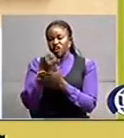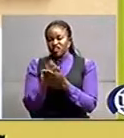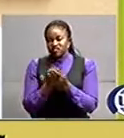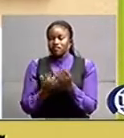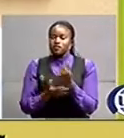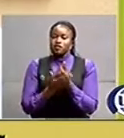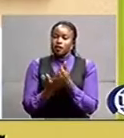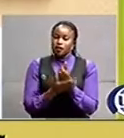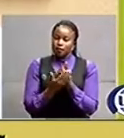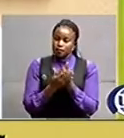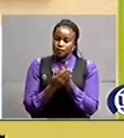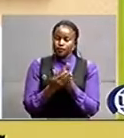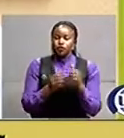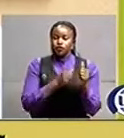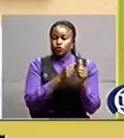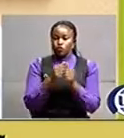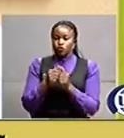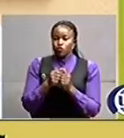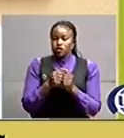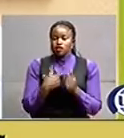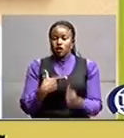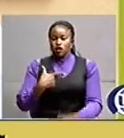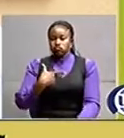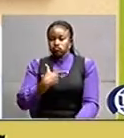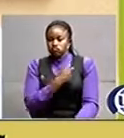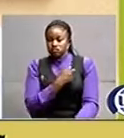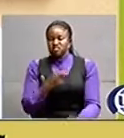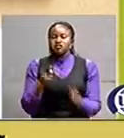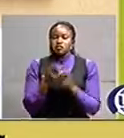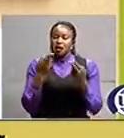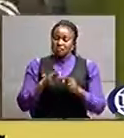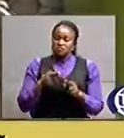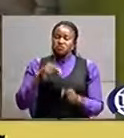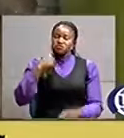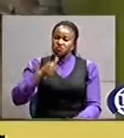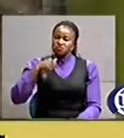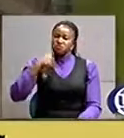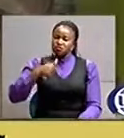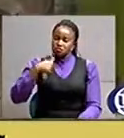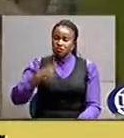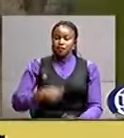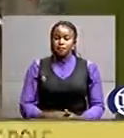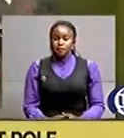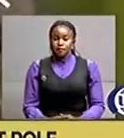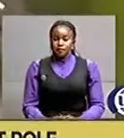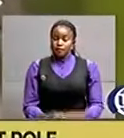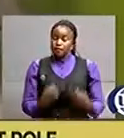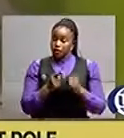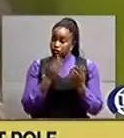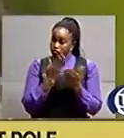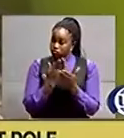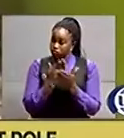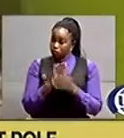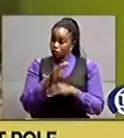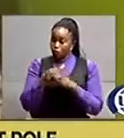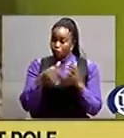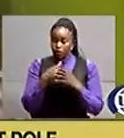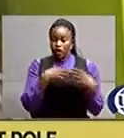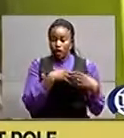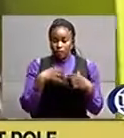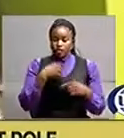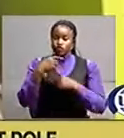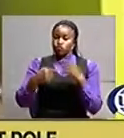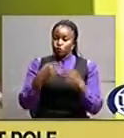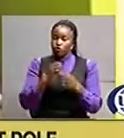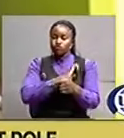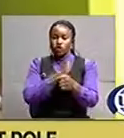together with immunization which we do on a daily basis he requests you pdf to empower the facility further to